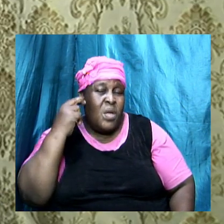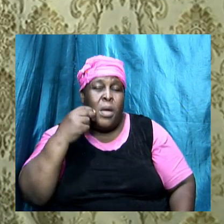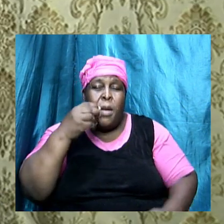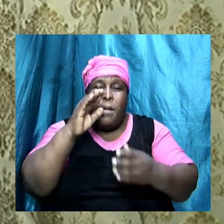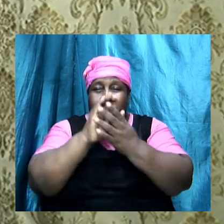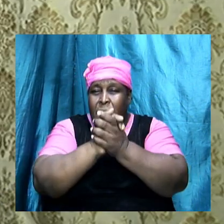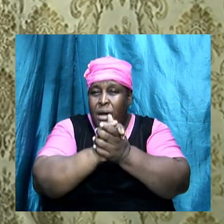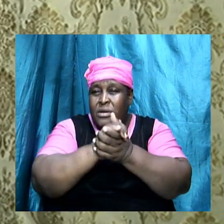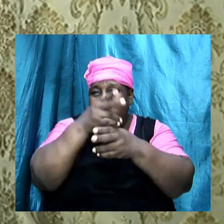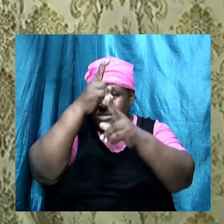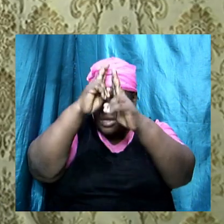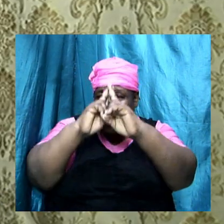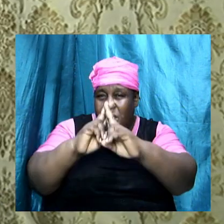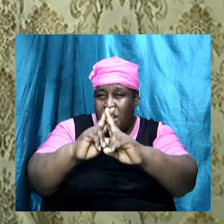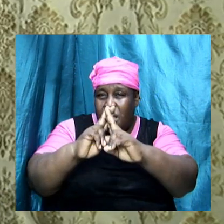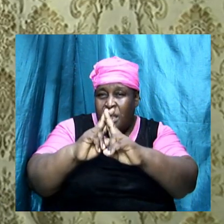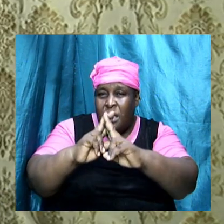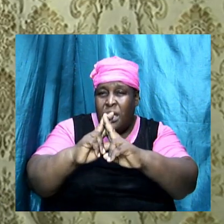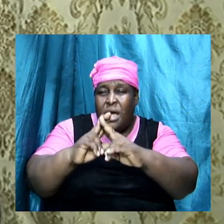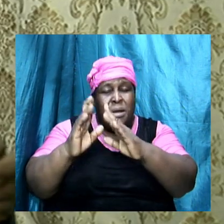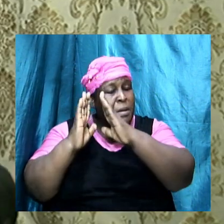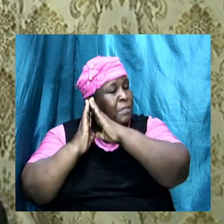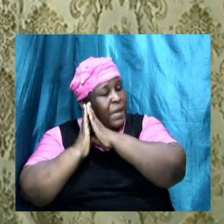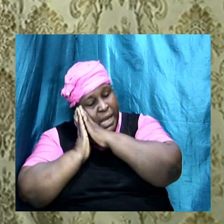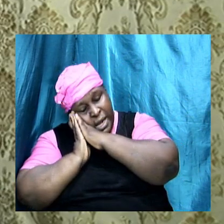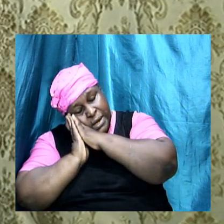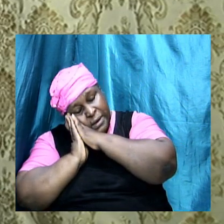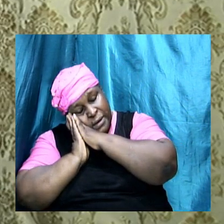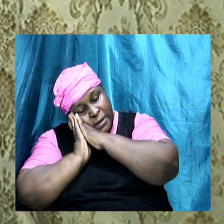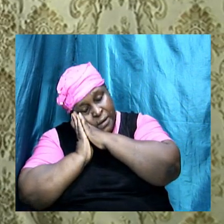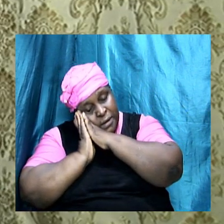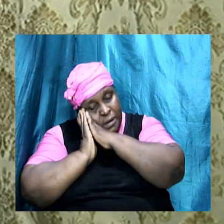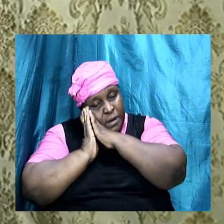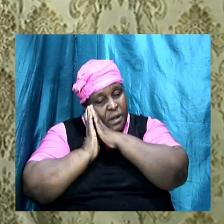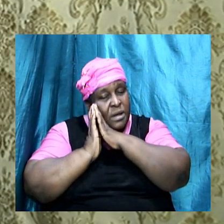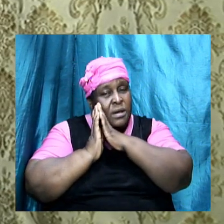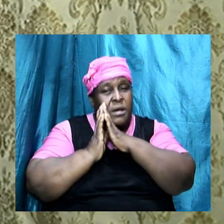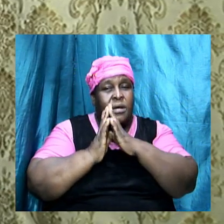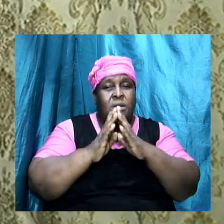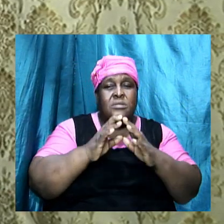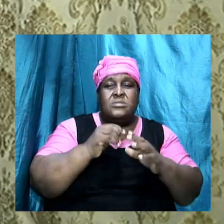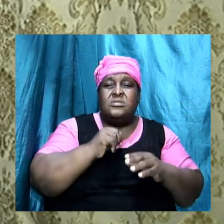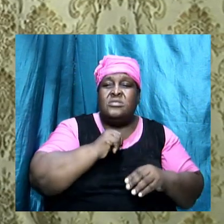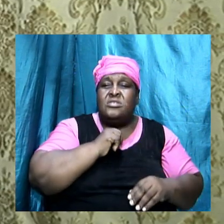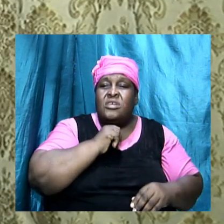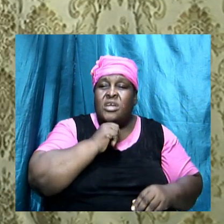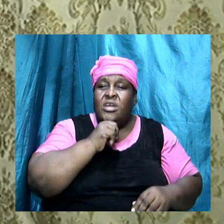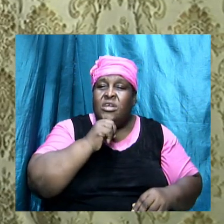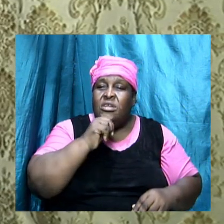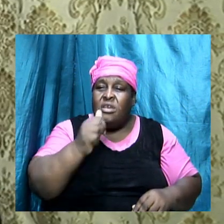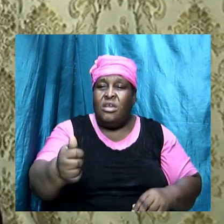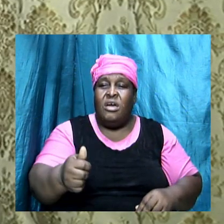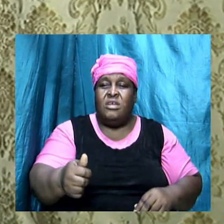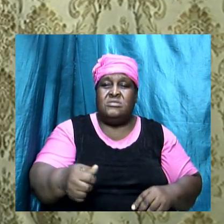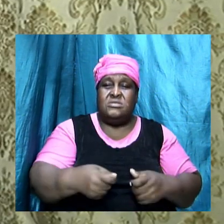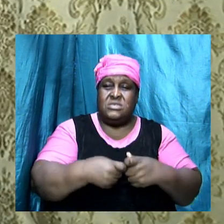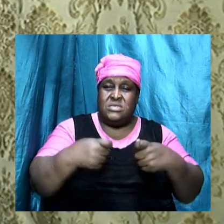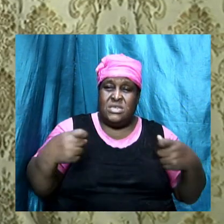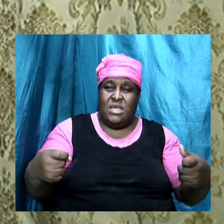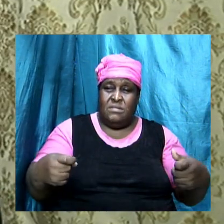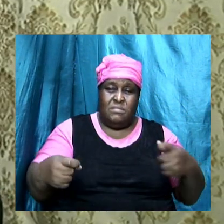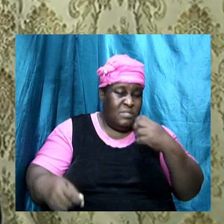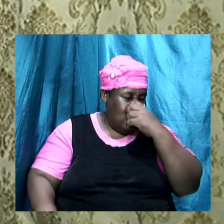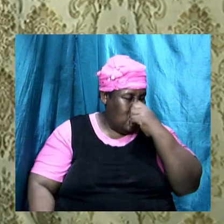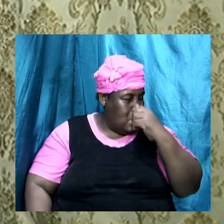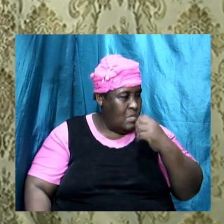honorable in all, and the bed is undefiled. But let us look at what Corinthians say. I am telling us tonight, I am warning